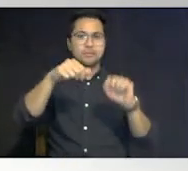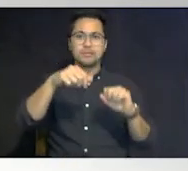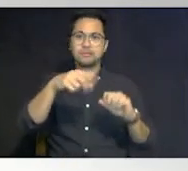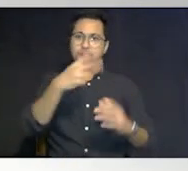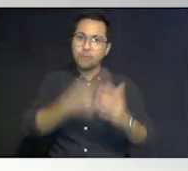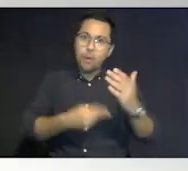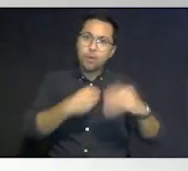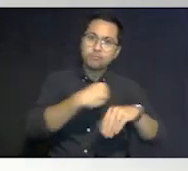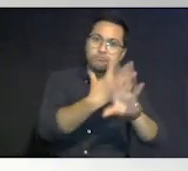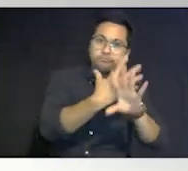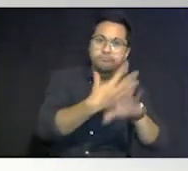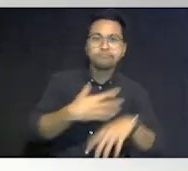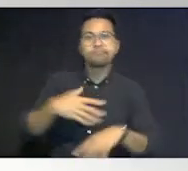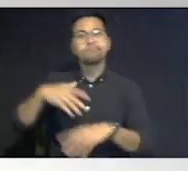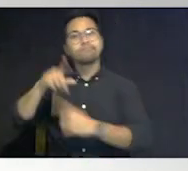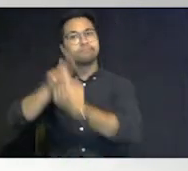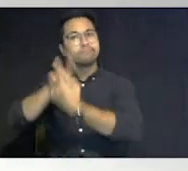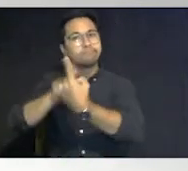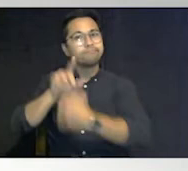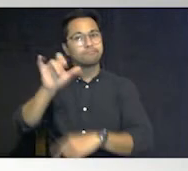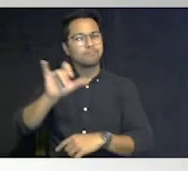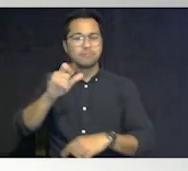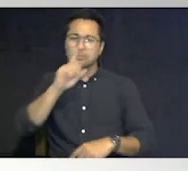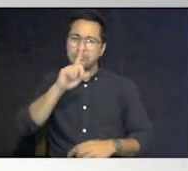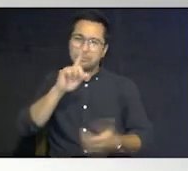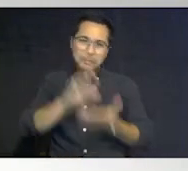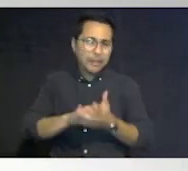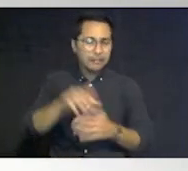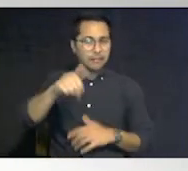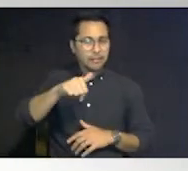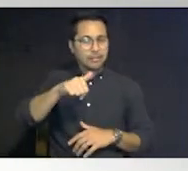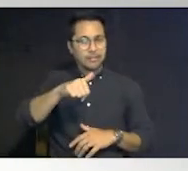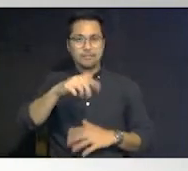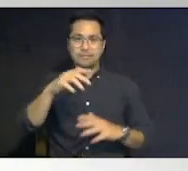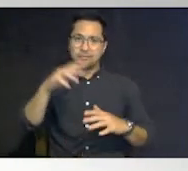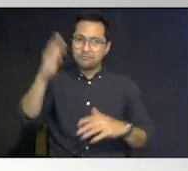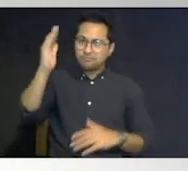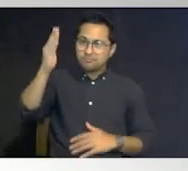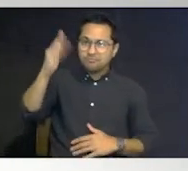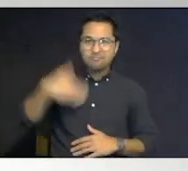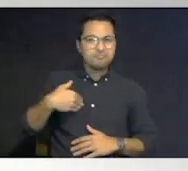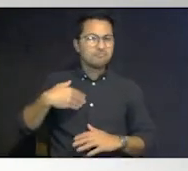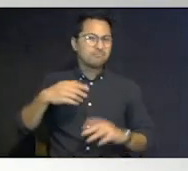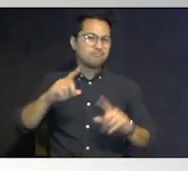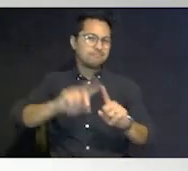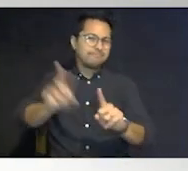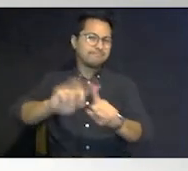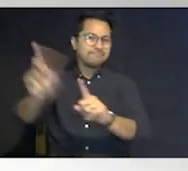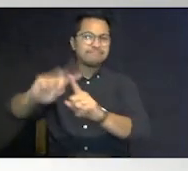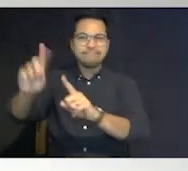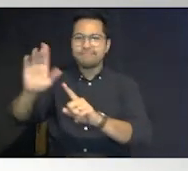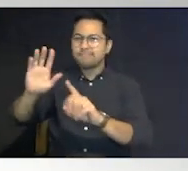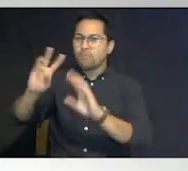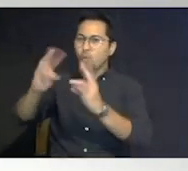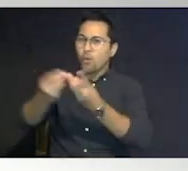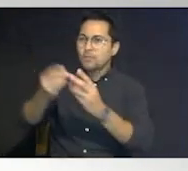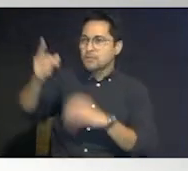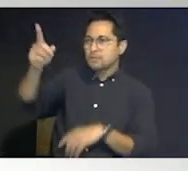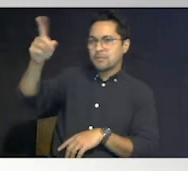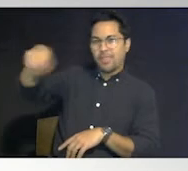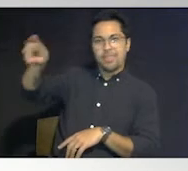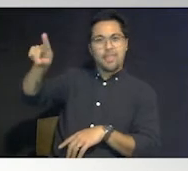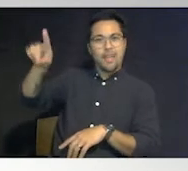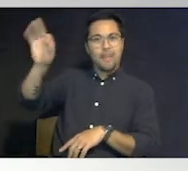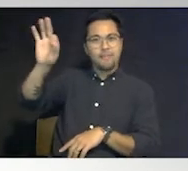we truly believe this session and all the many many workshops that they offer allows us to be